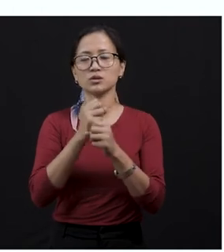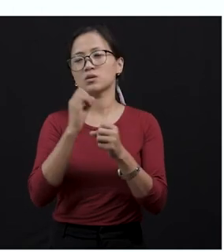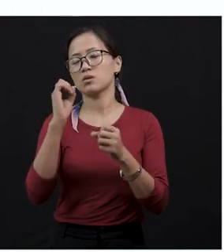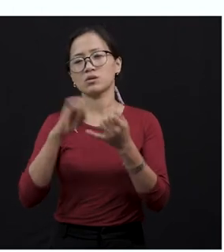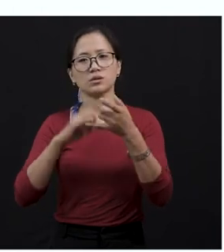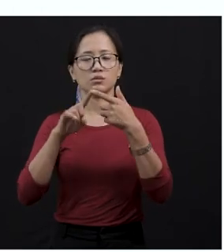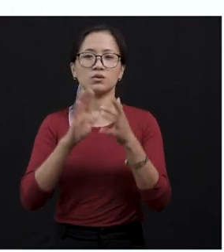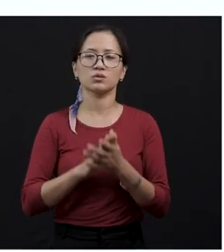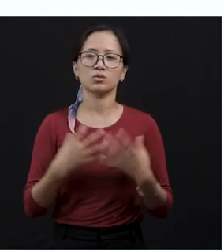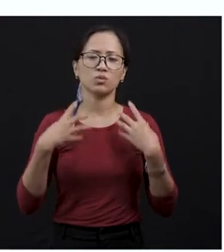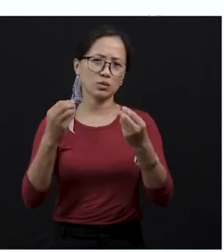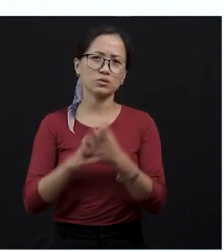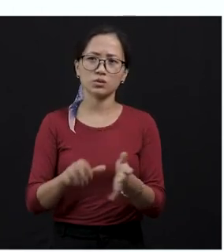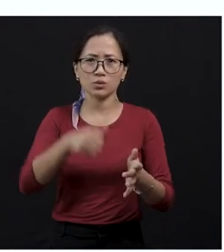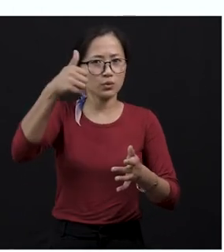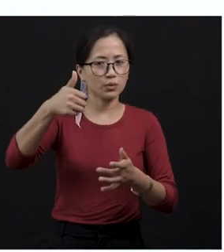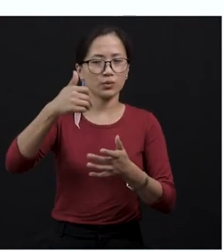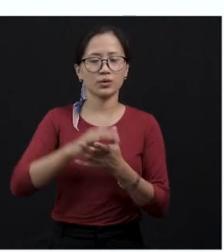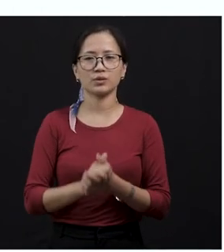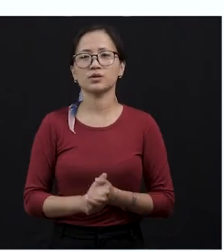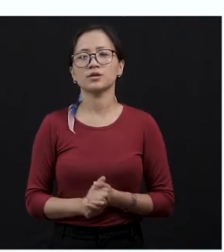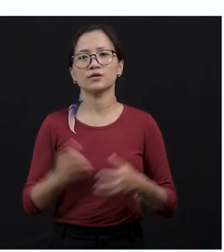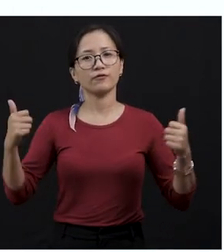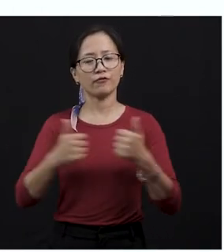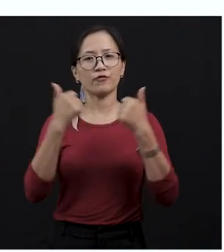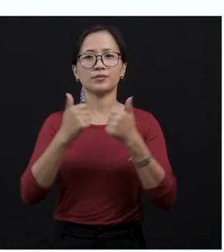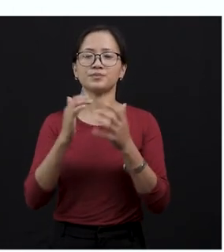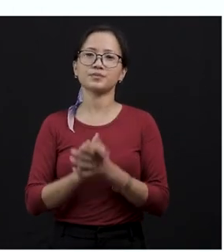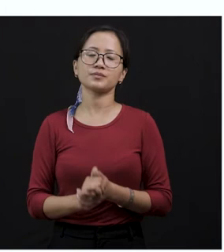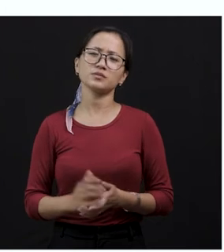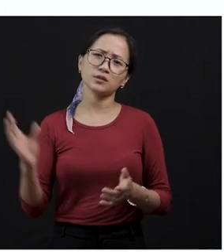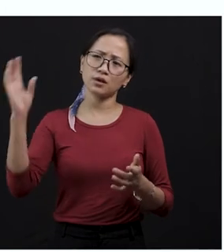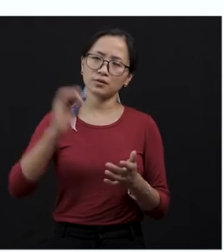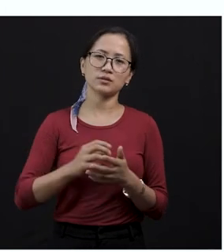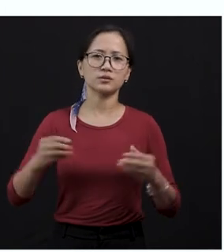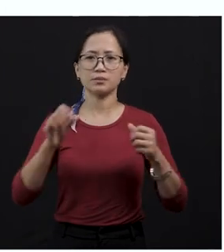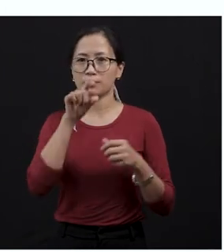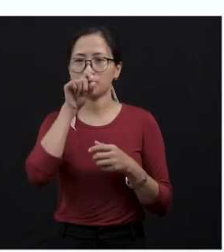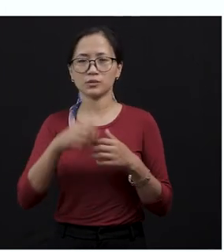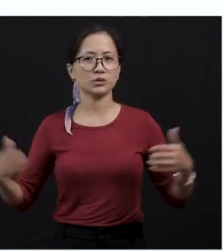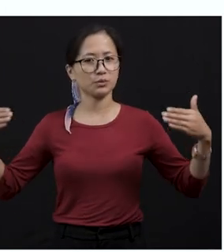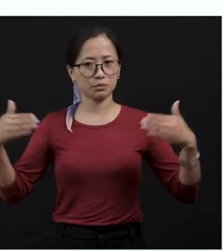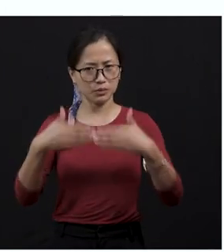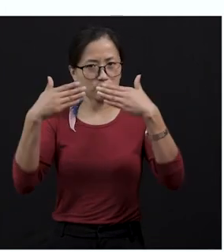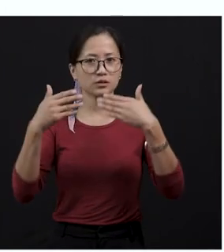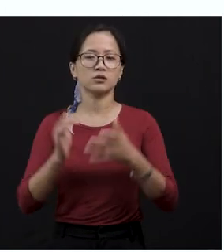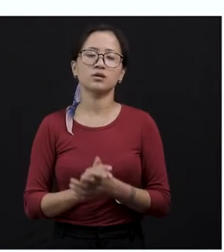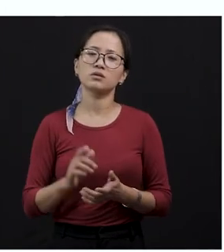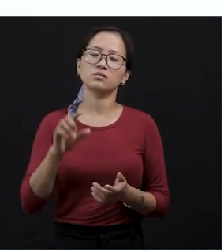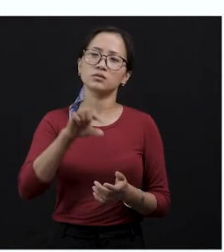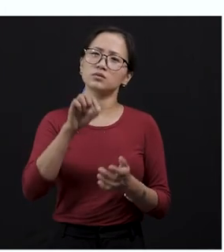out again. This time again, they bumped into each other. They met each other again. See, they're